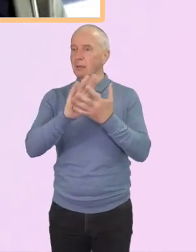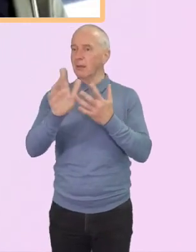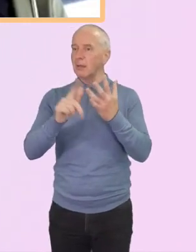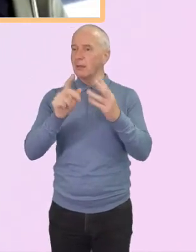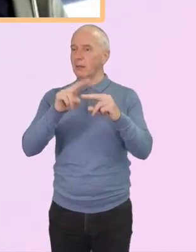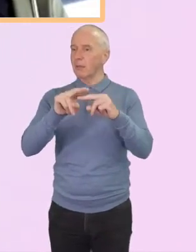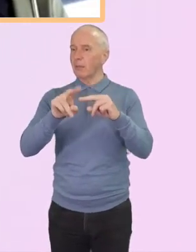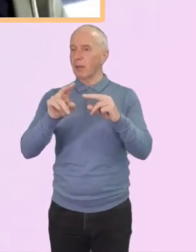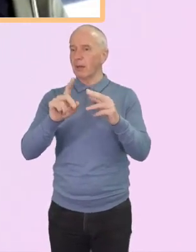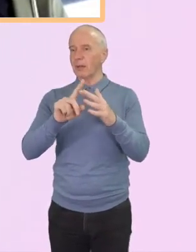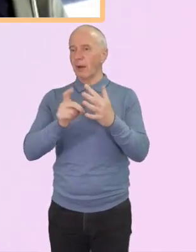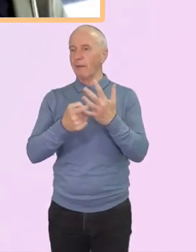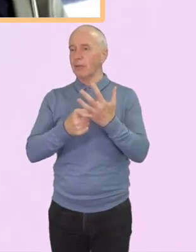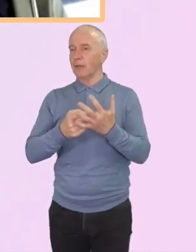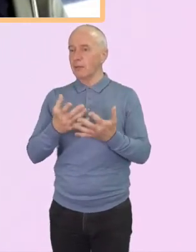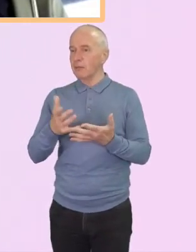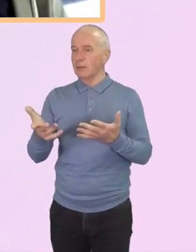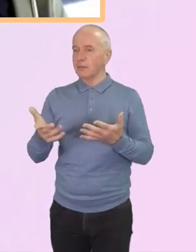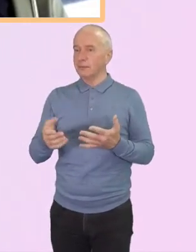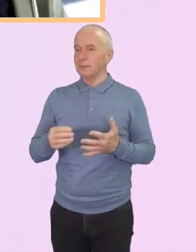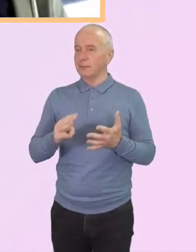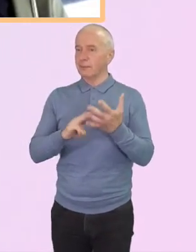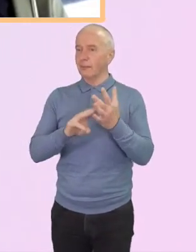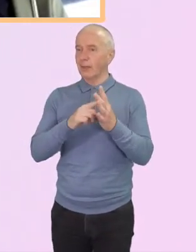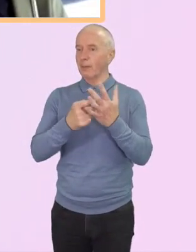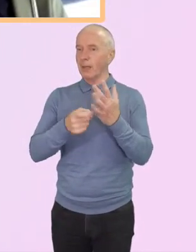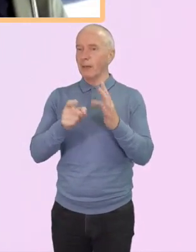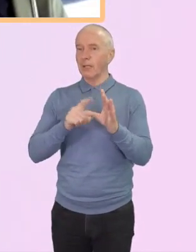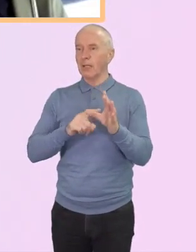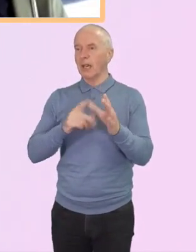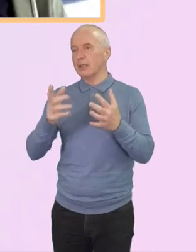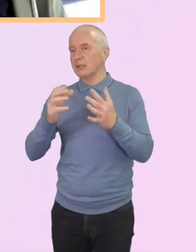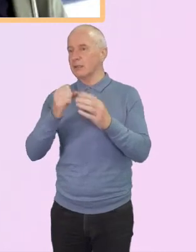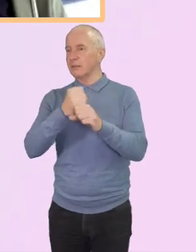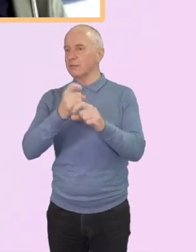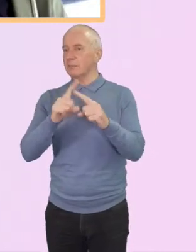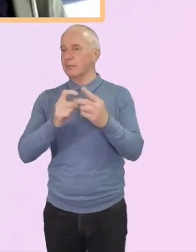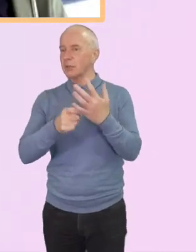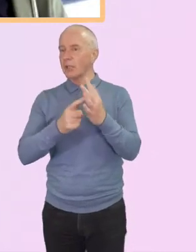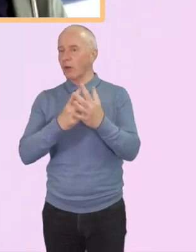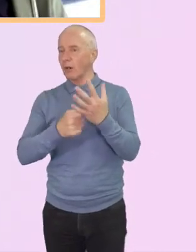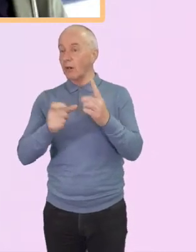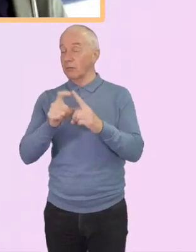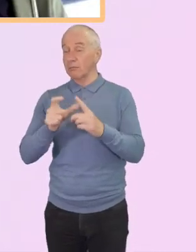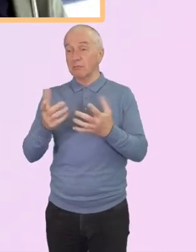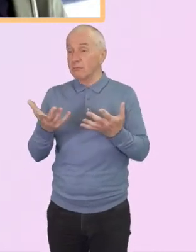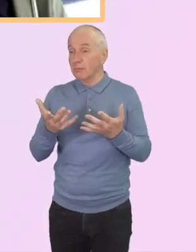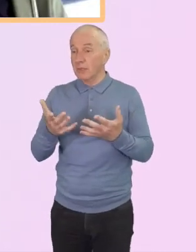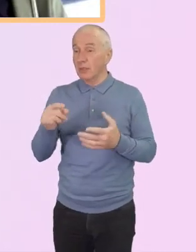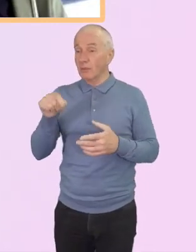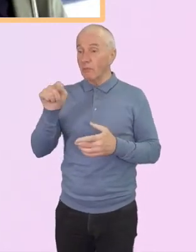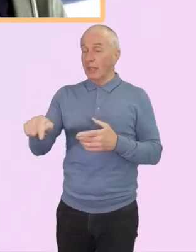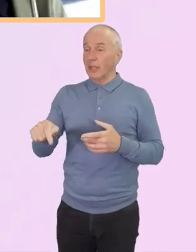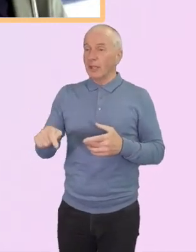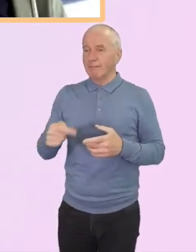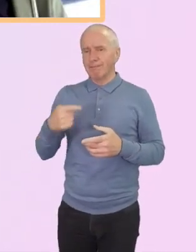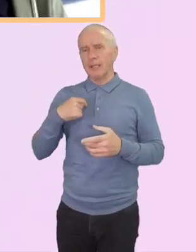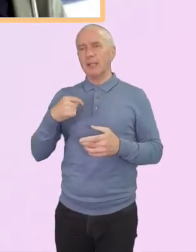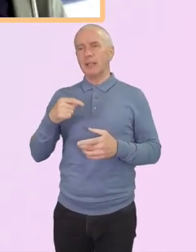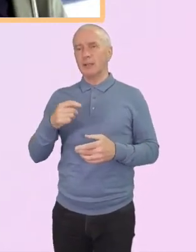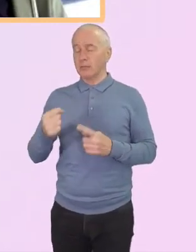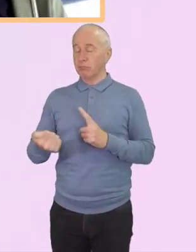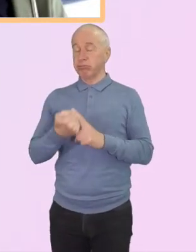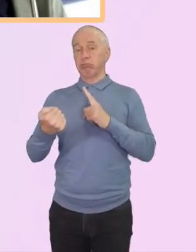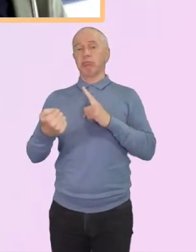a question for Mary and for Gerard. I was taken with that description of Jesus